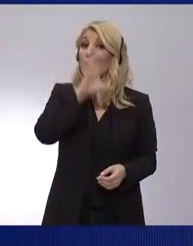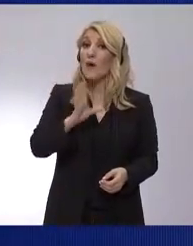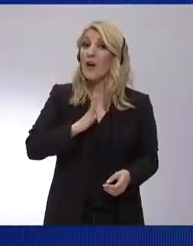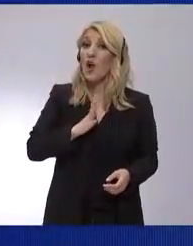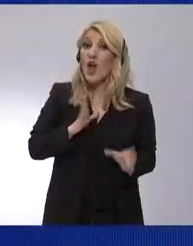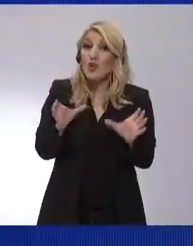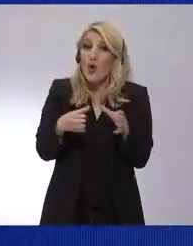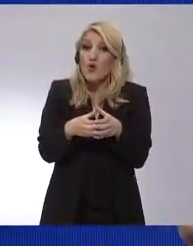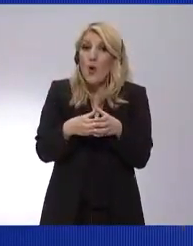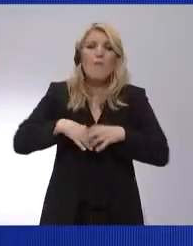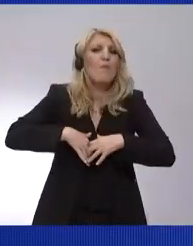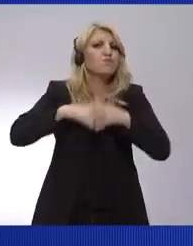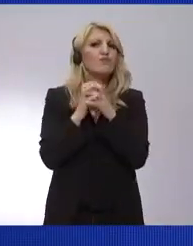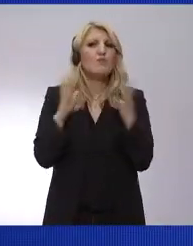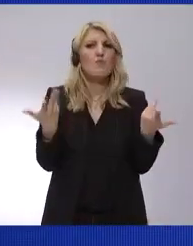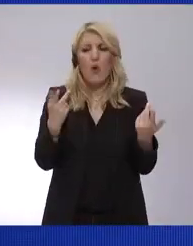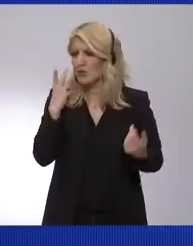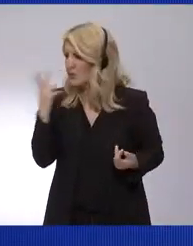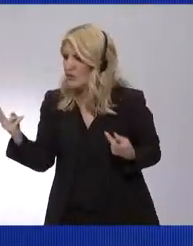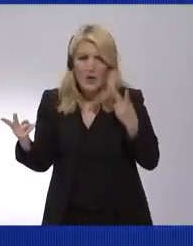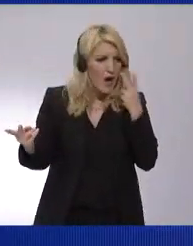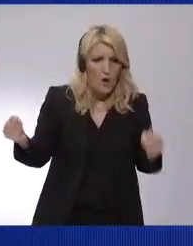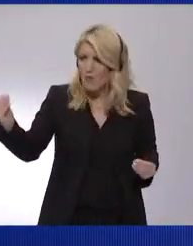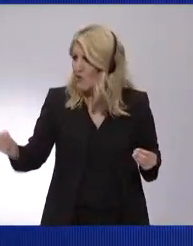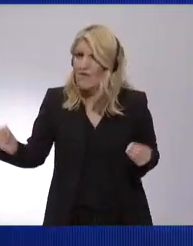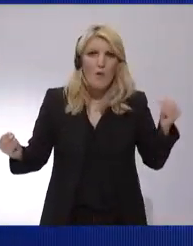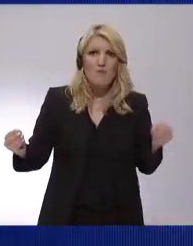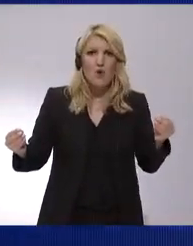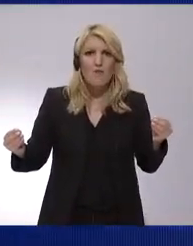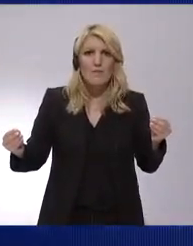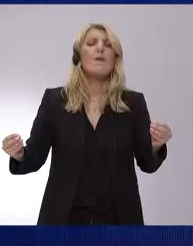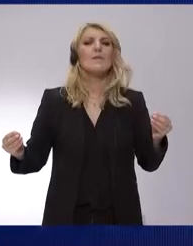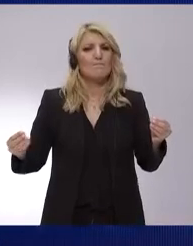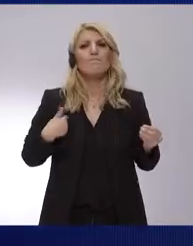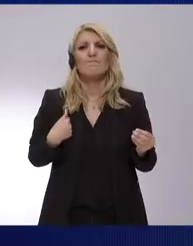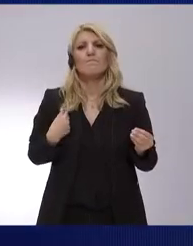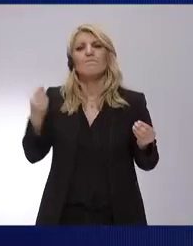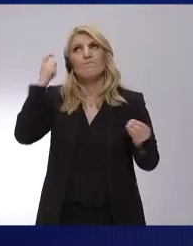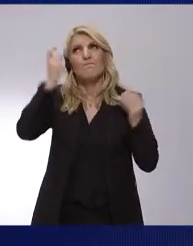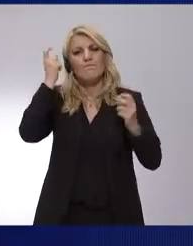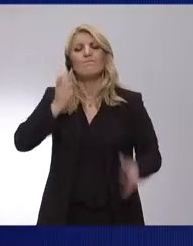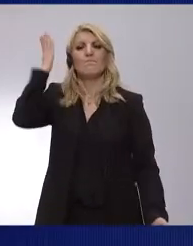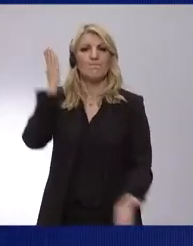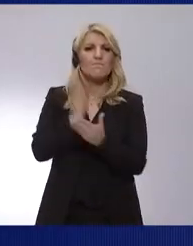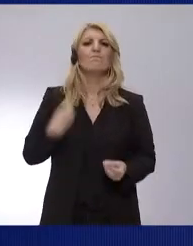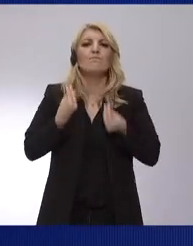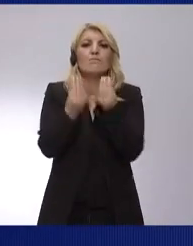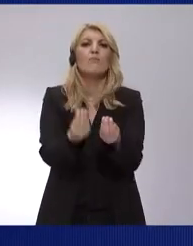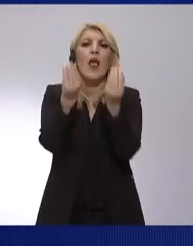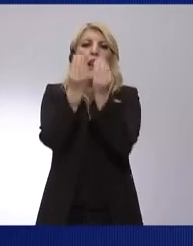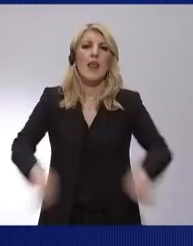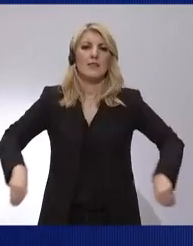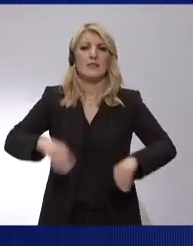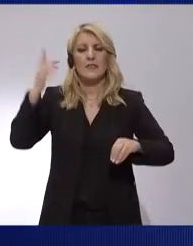There is see nature, the DNA, the Gaspari, Ardenauer and Schumann gave us. And that's